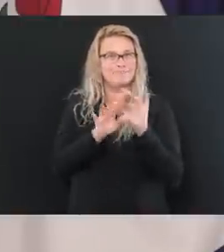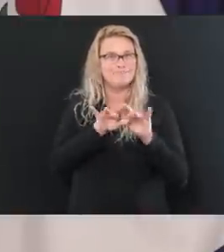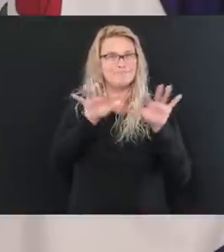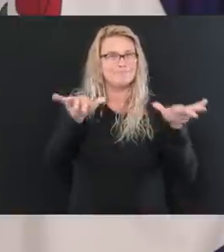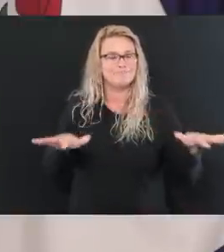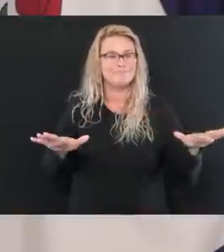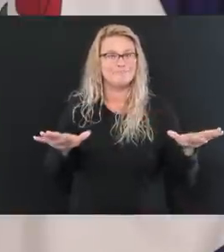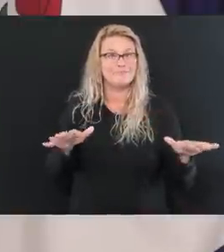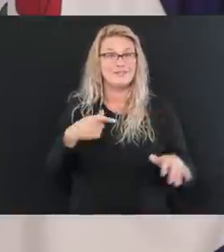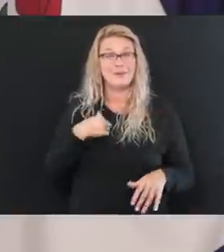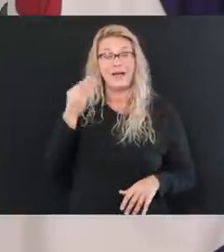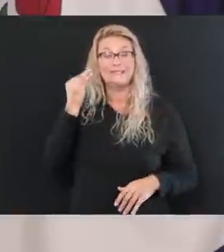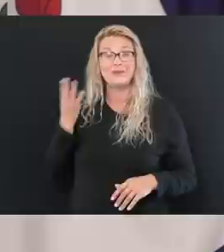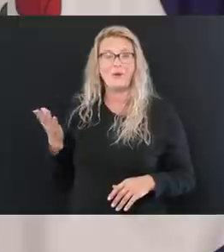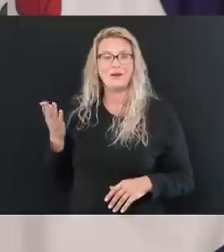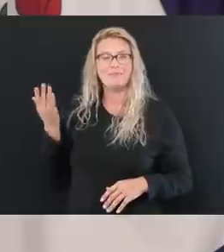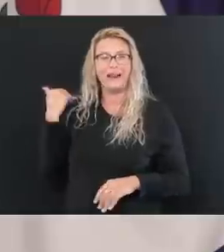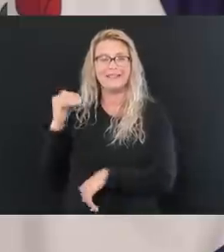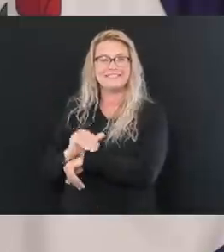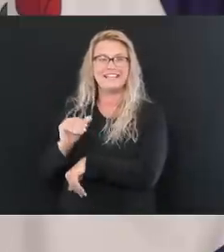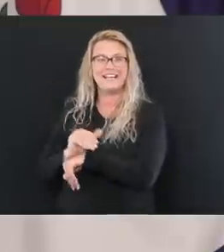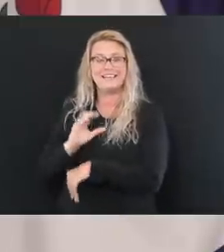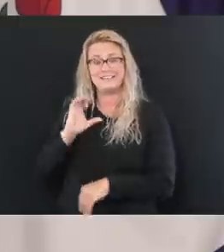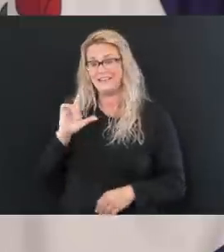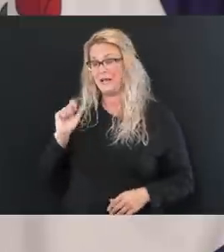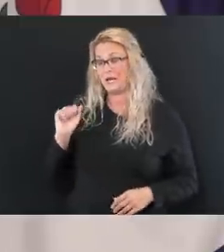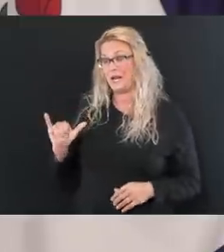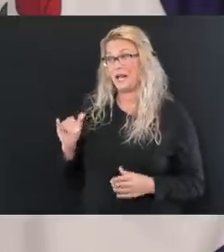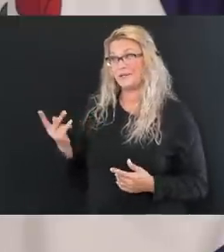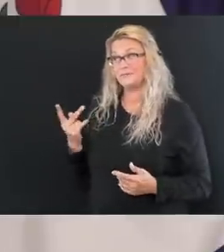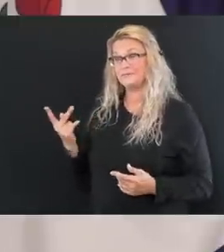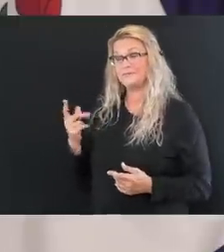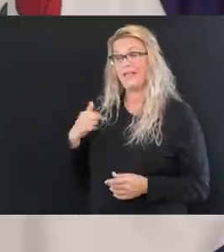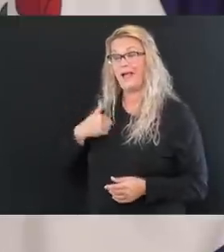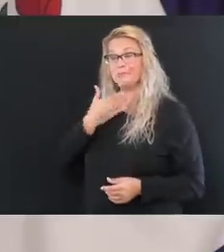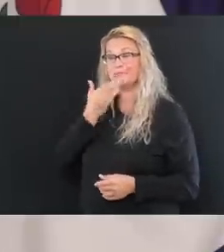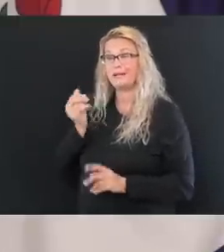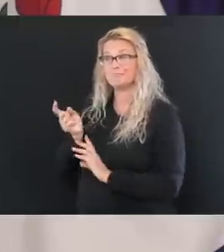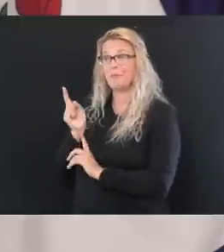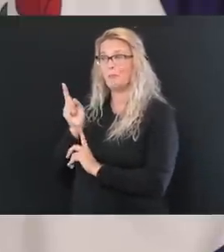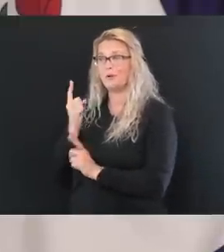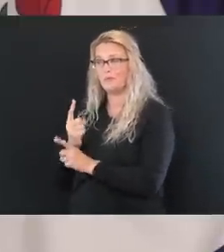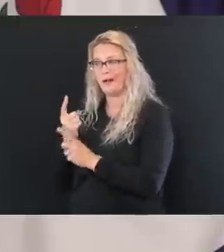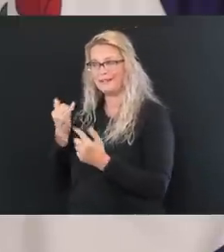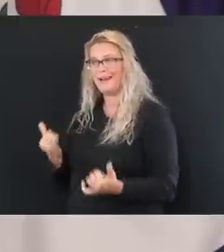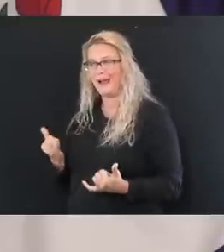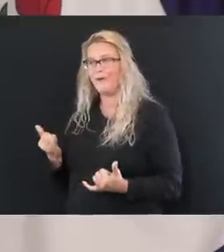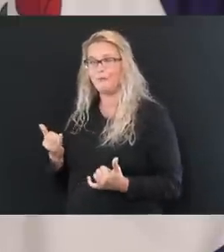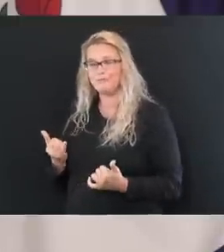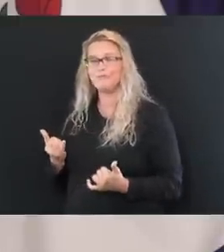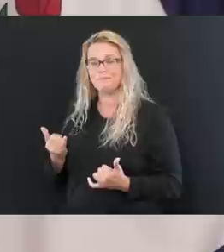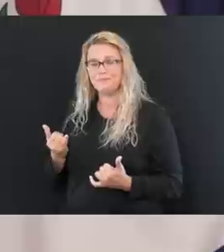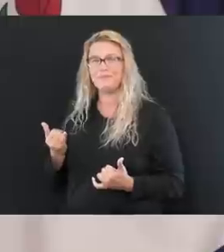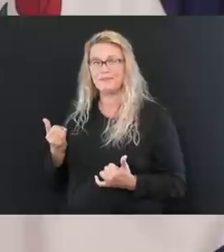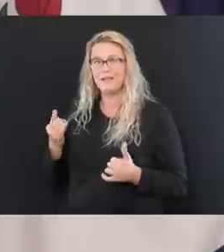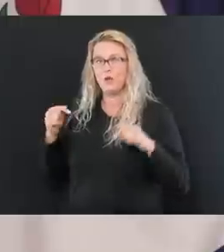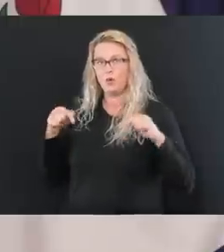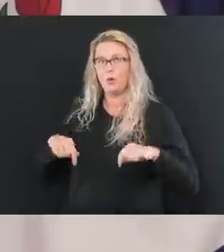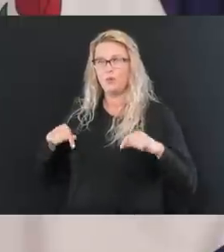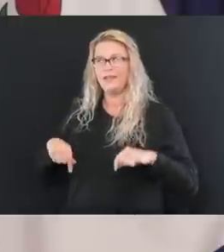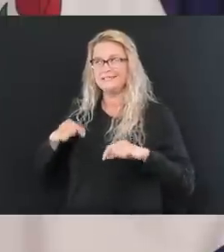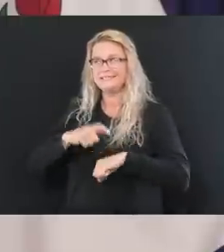told him last night, I said, you know, Clay, this may be our best moment right now. This moment